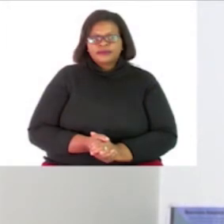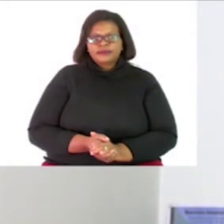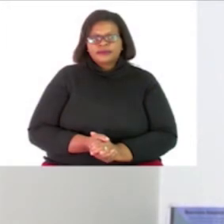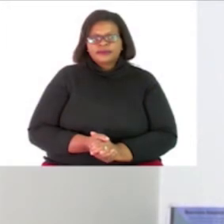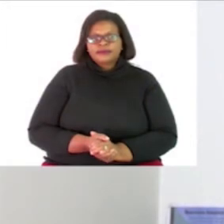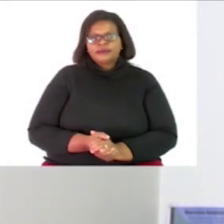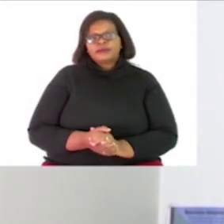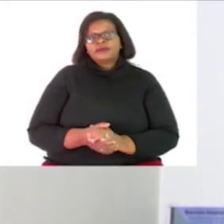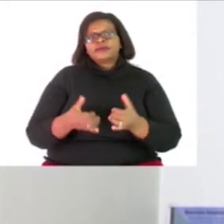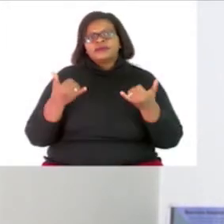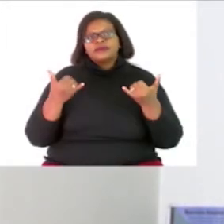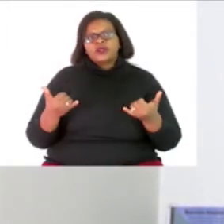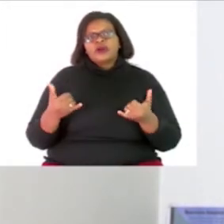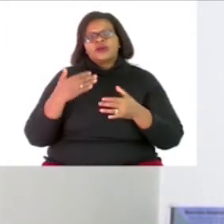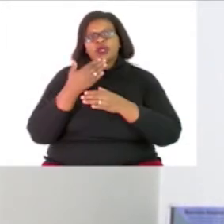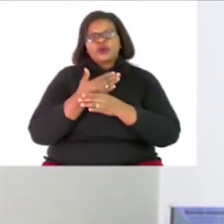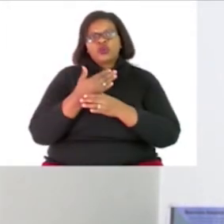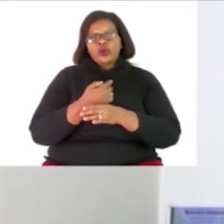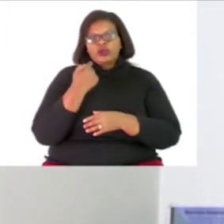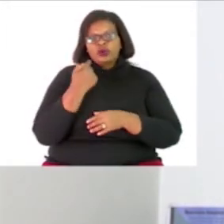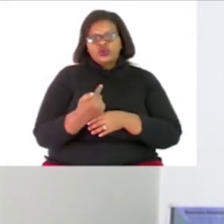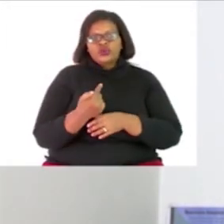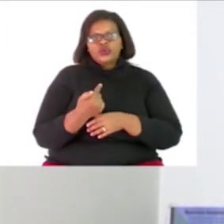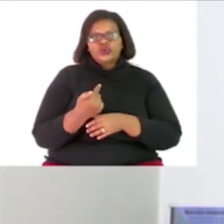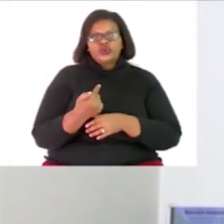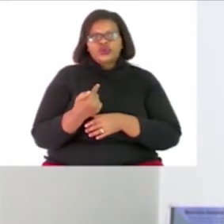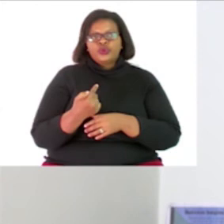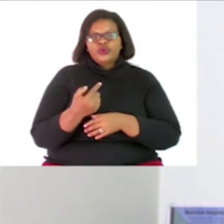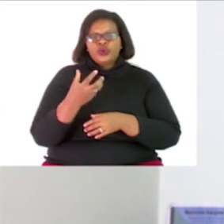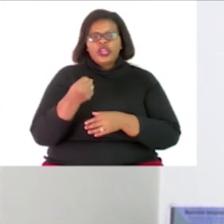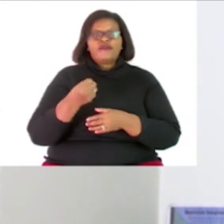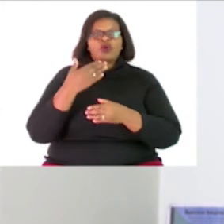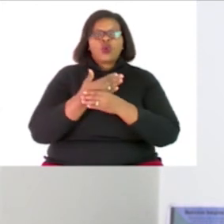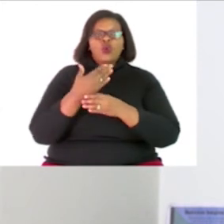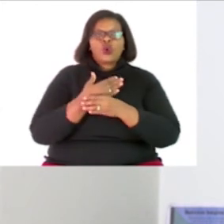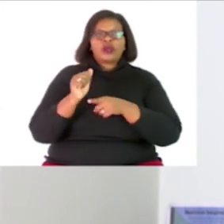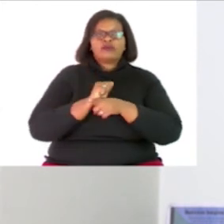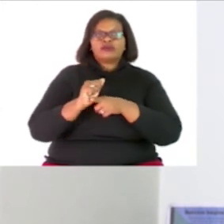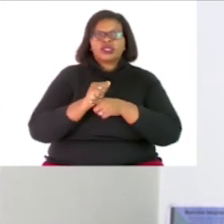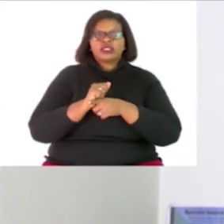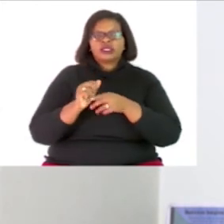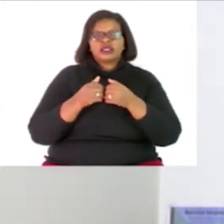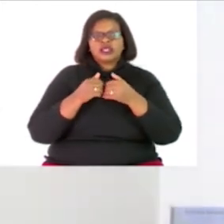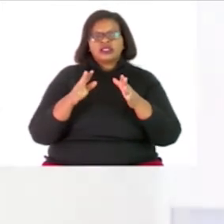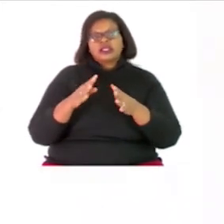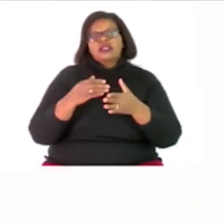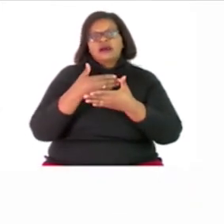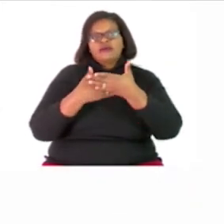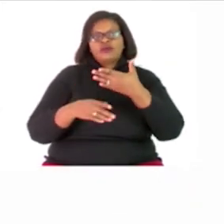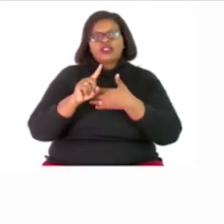four you can work on your own we have activities that starts on page fifteen